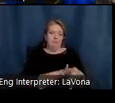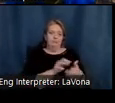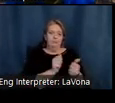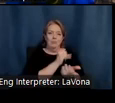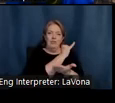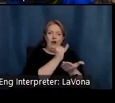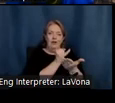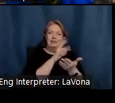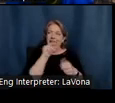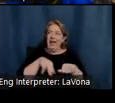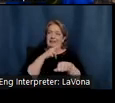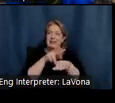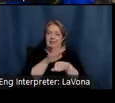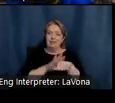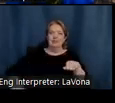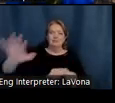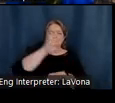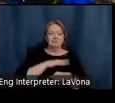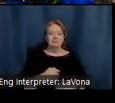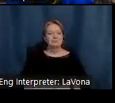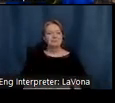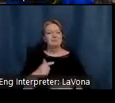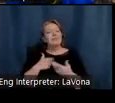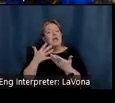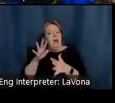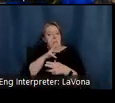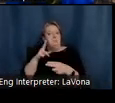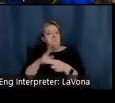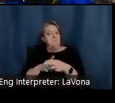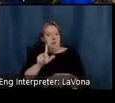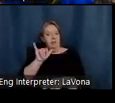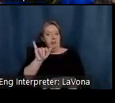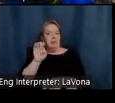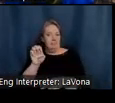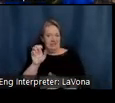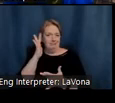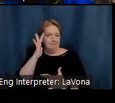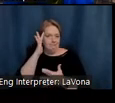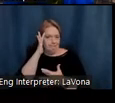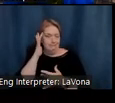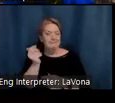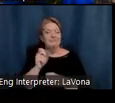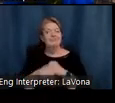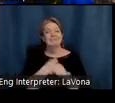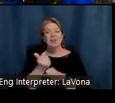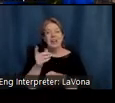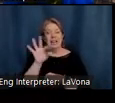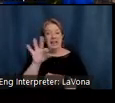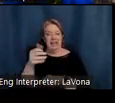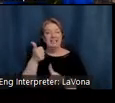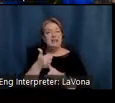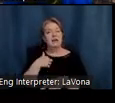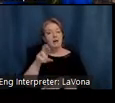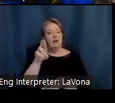As I mentioned Libby fell ill in 1899 she suffered from rheumatoid arthritis, and she